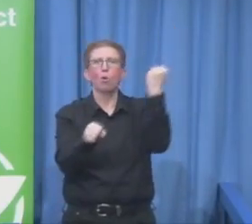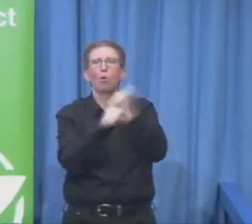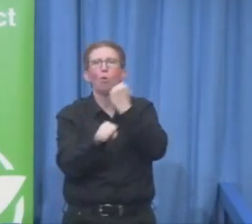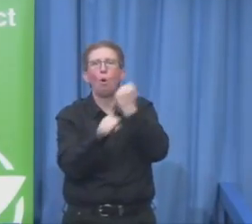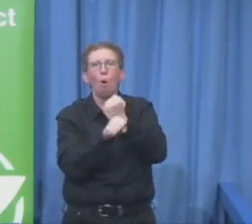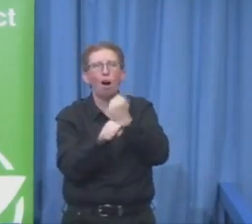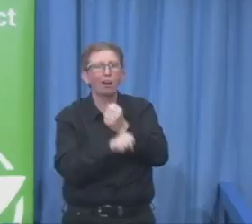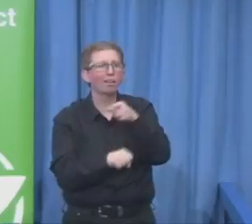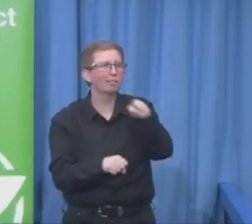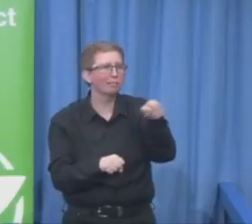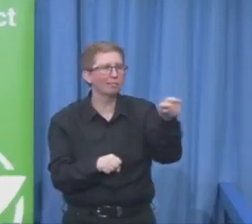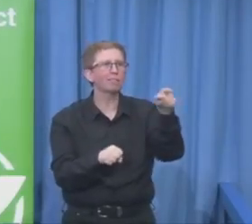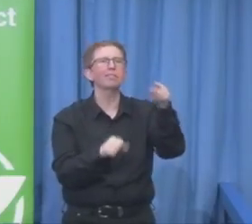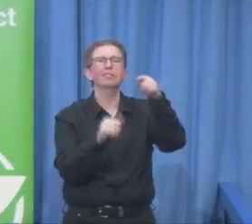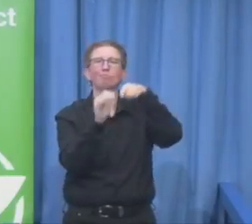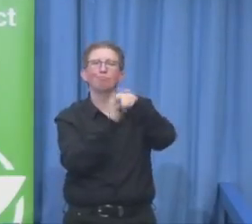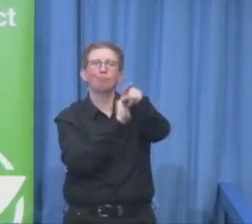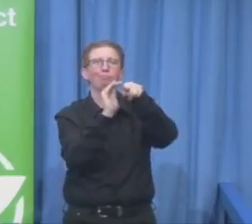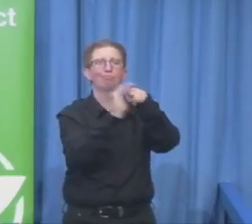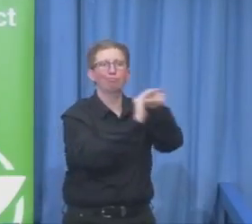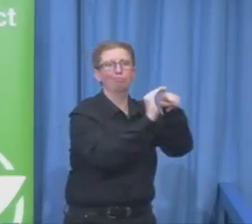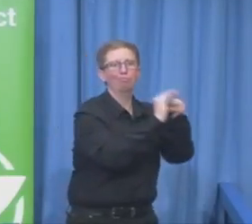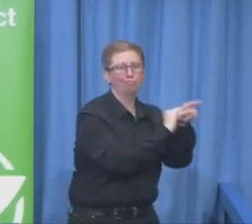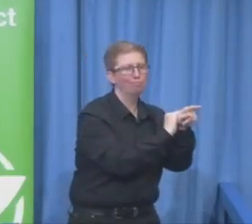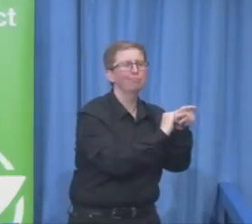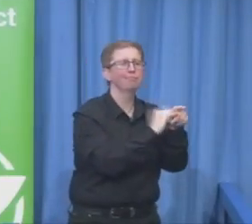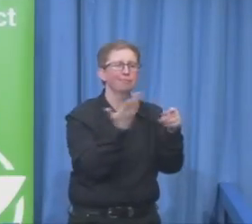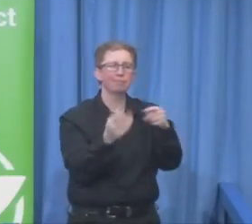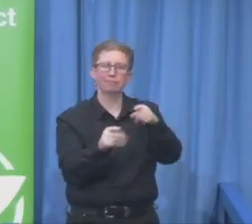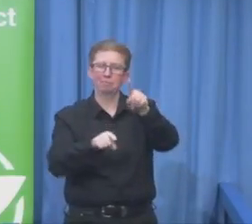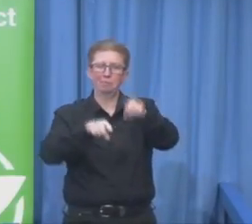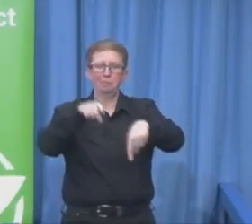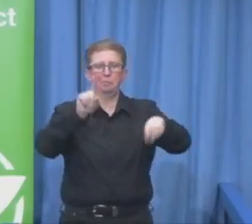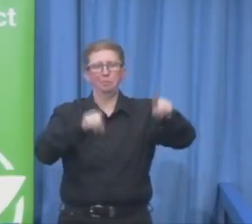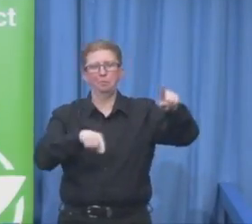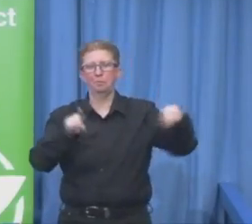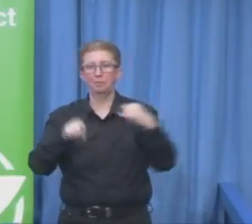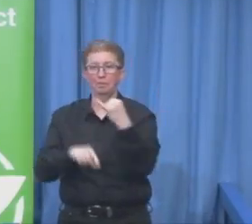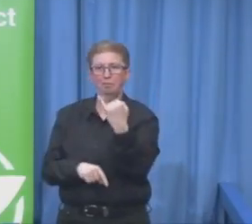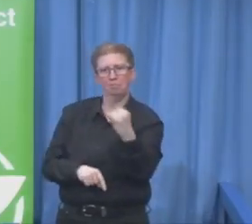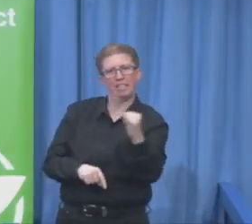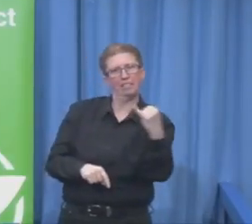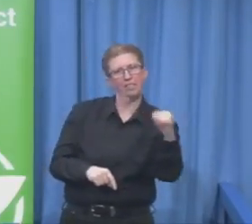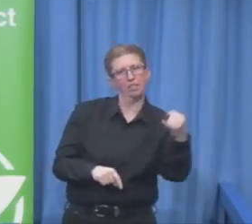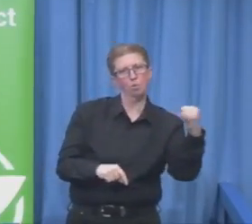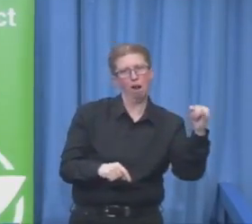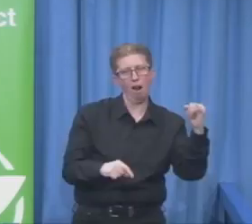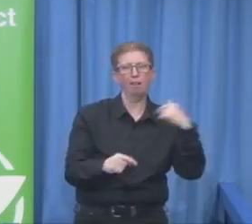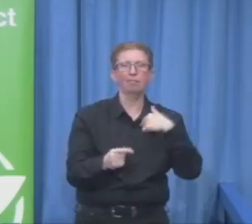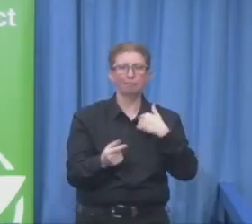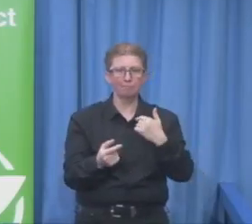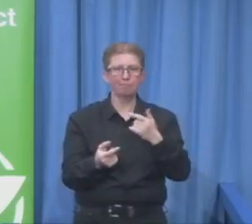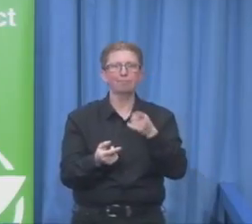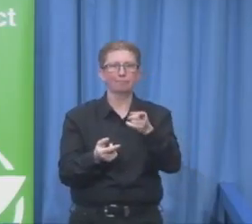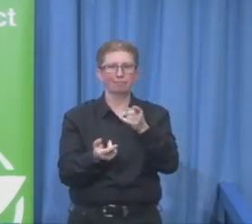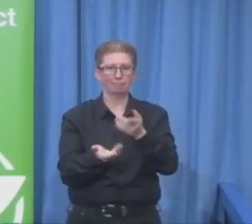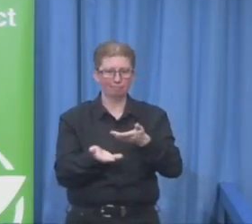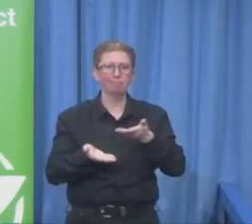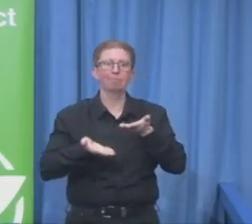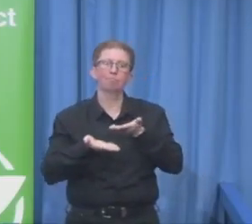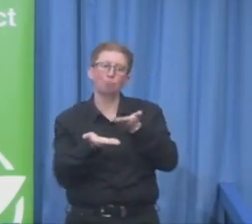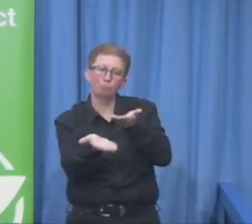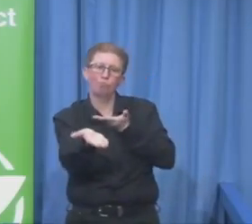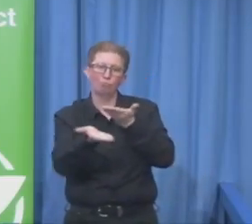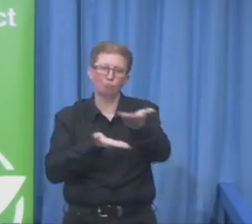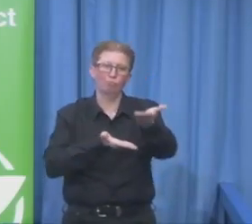our trainees to find a place on the first labour market. We go with them till they found this